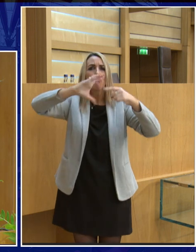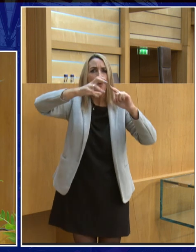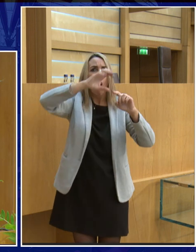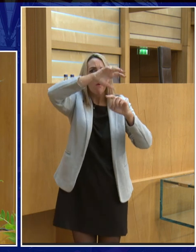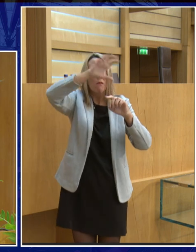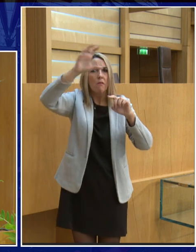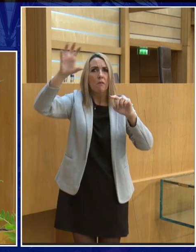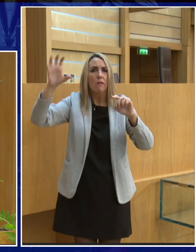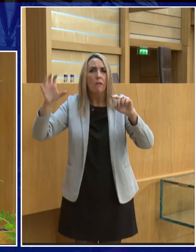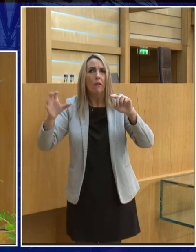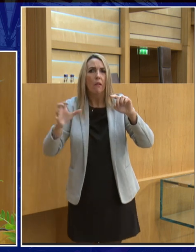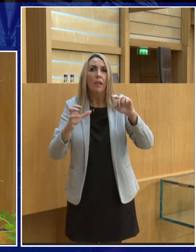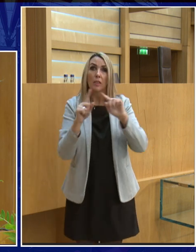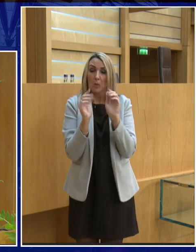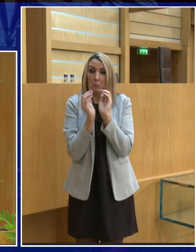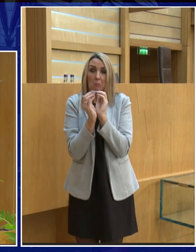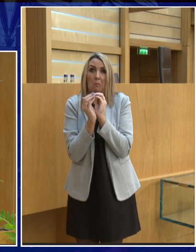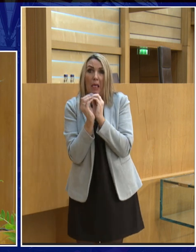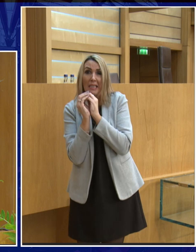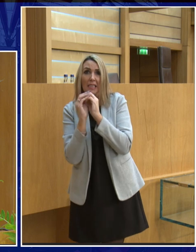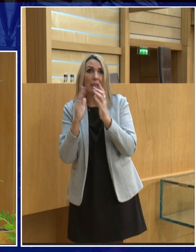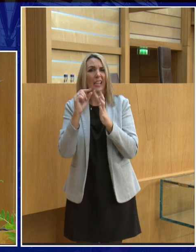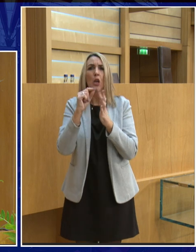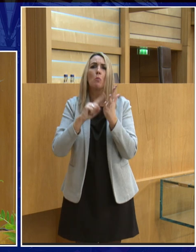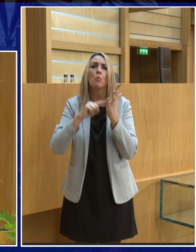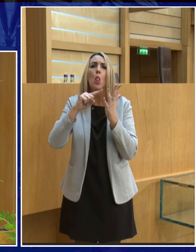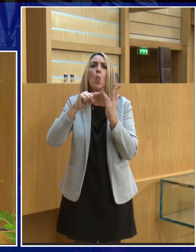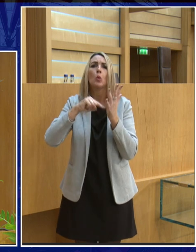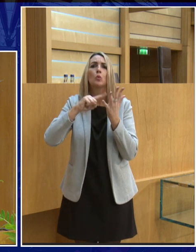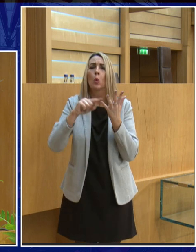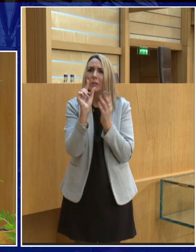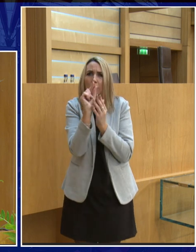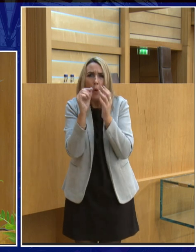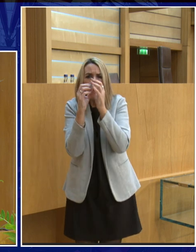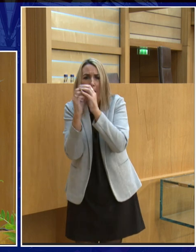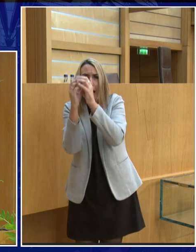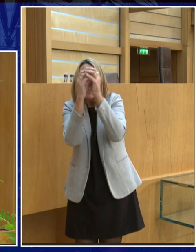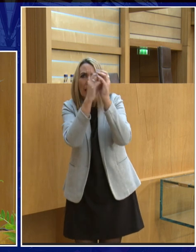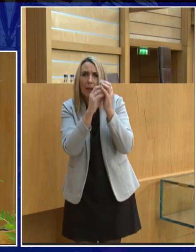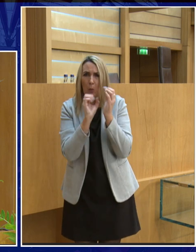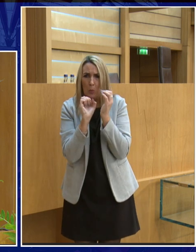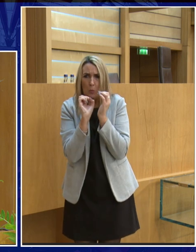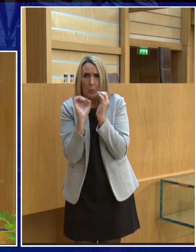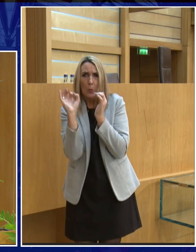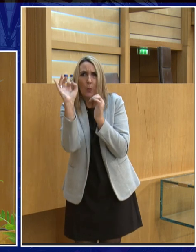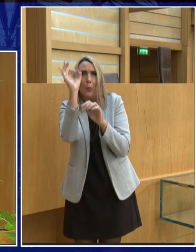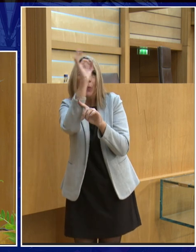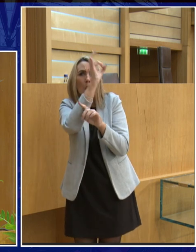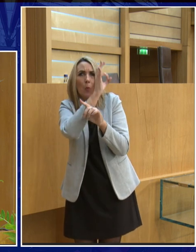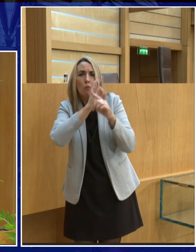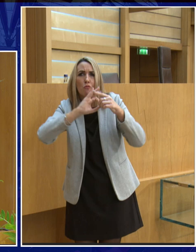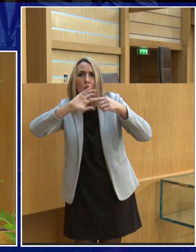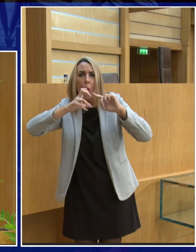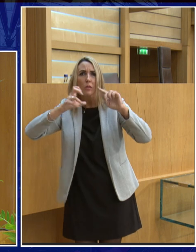which sometimes you get sort of dwarf planets which are about the size of pluto so quite small but then you get sort of tiny tiny little sort of little